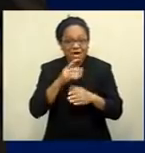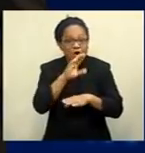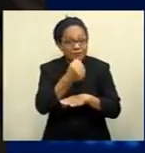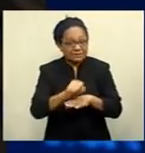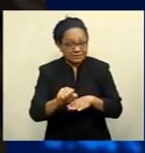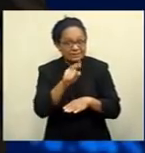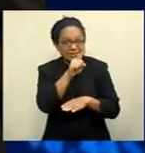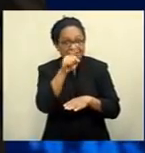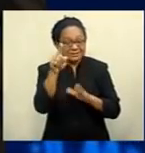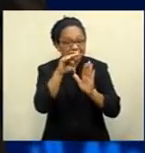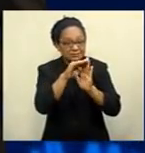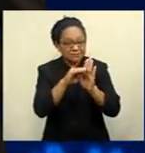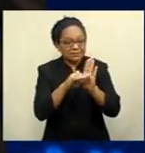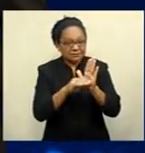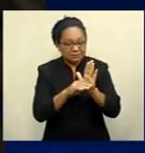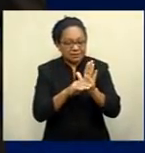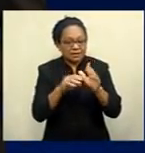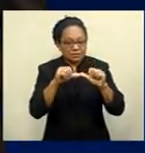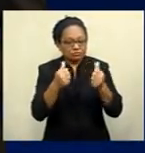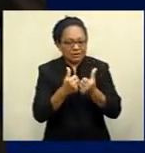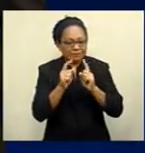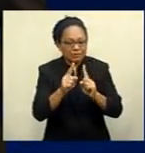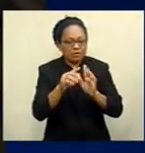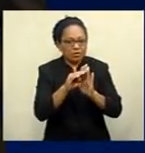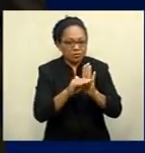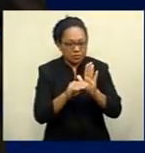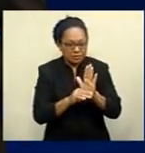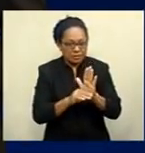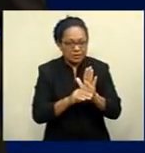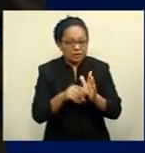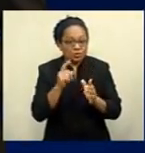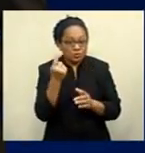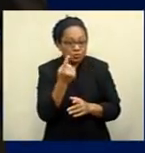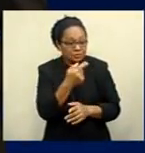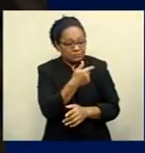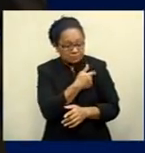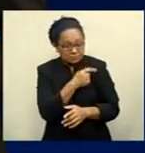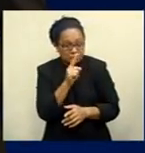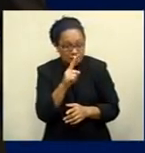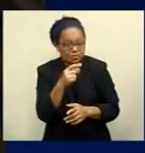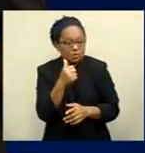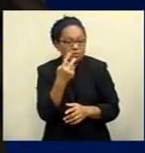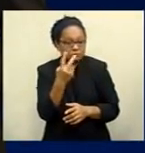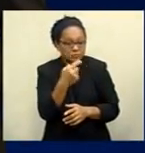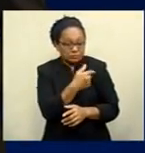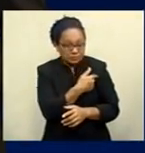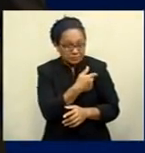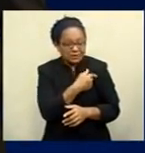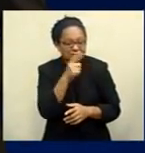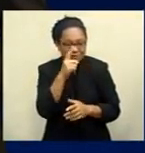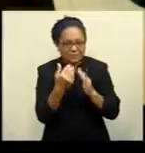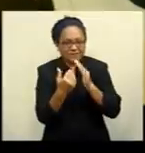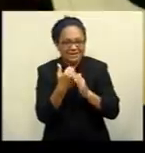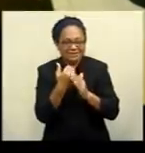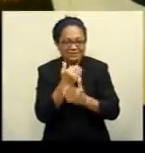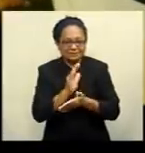opted for protocols where fully vaccinated or partially vaccinated patrons are allowed to enter the cinemas.